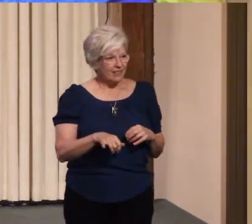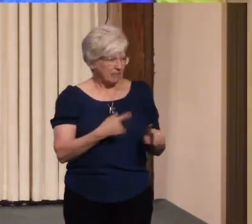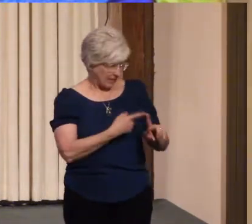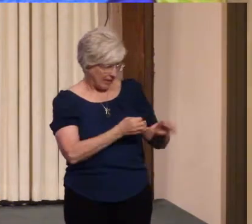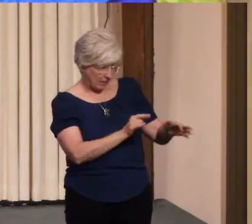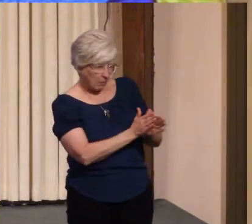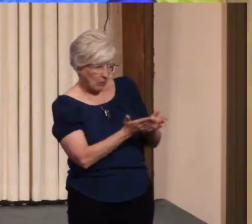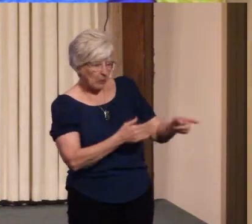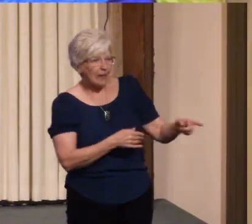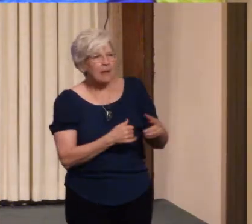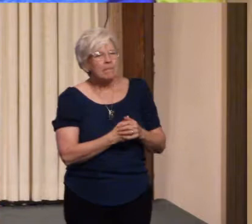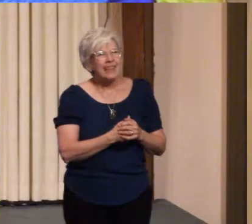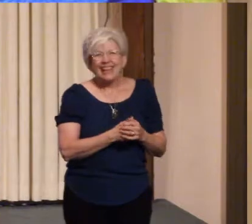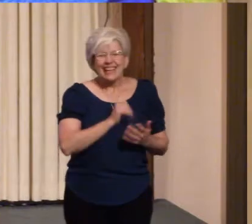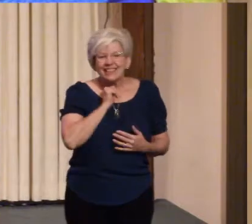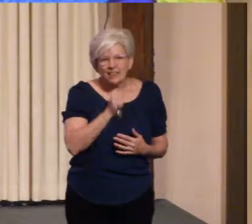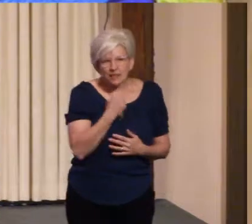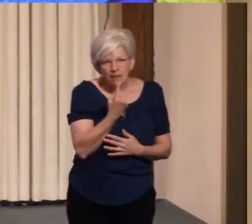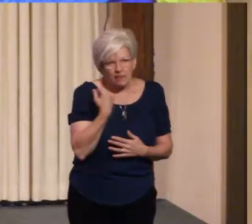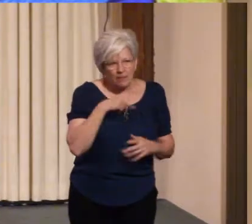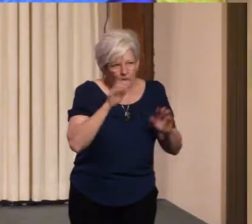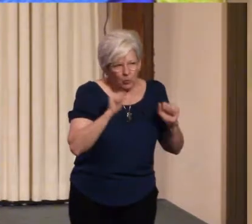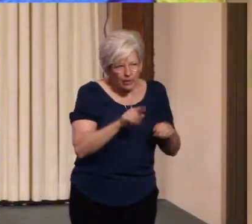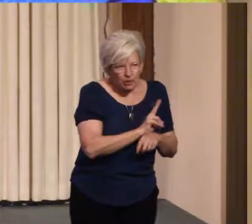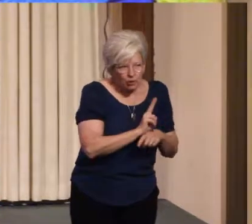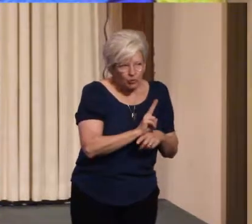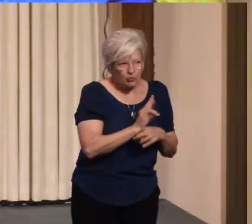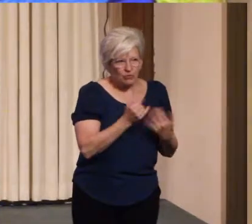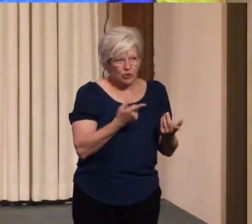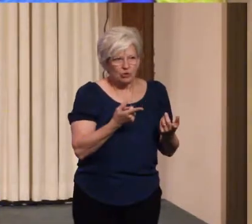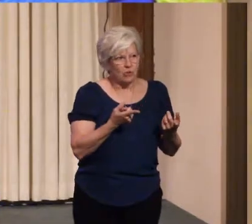something that we can use to be a quick means to an end.